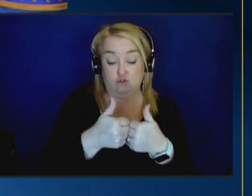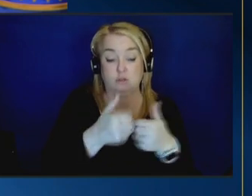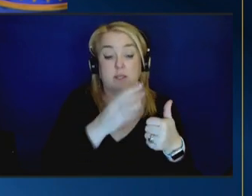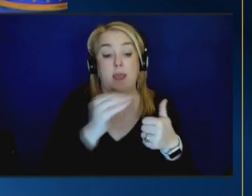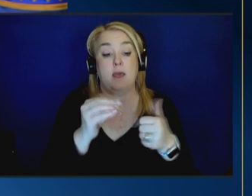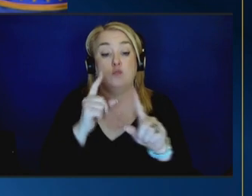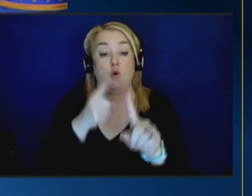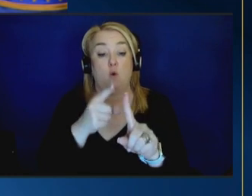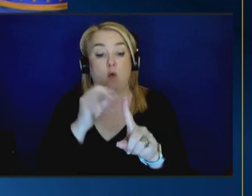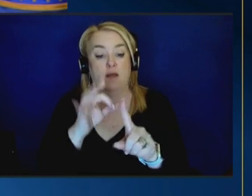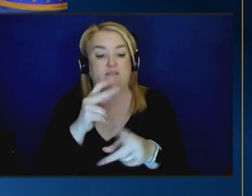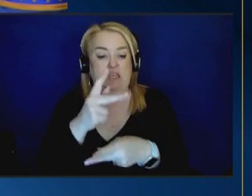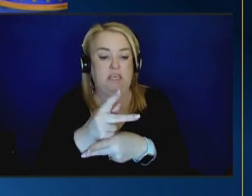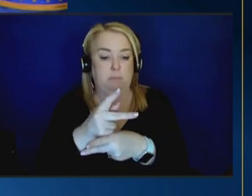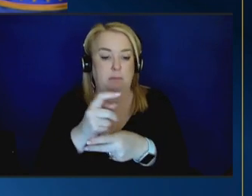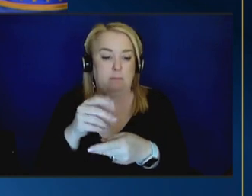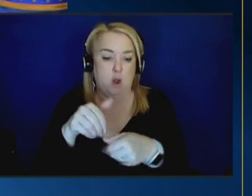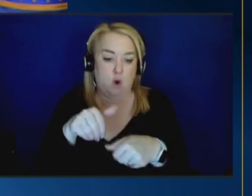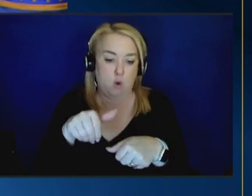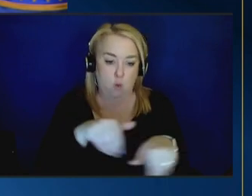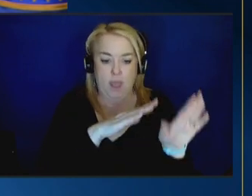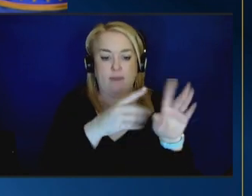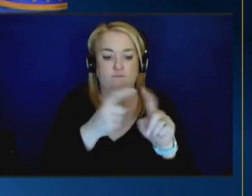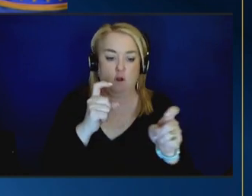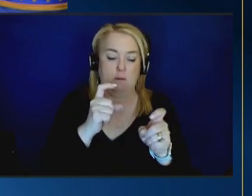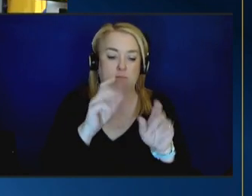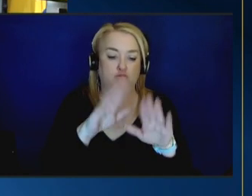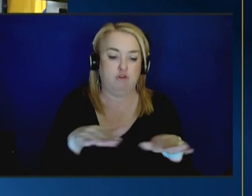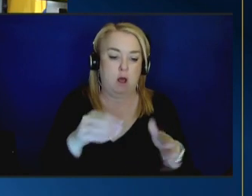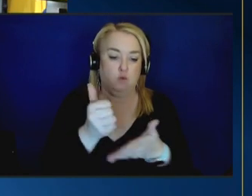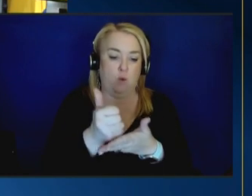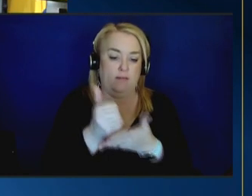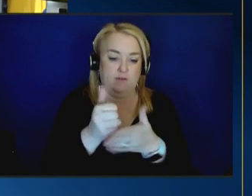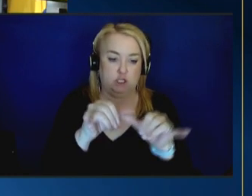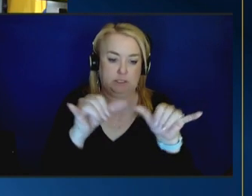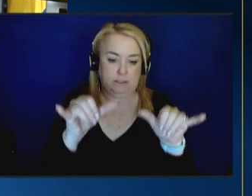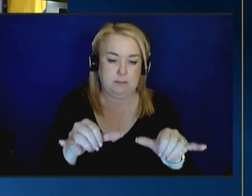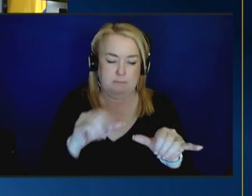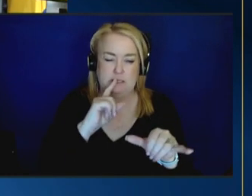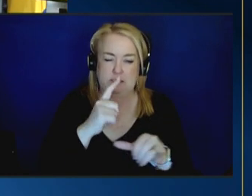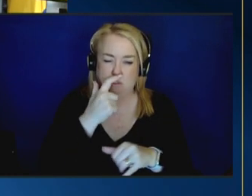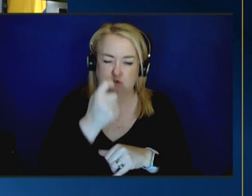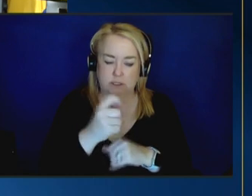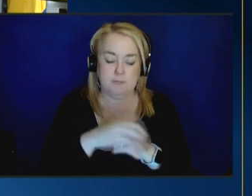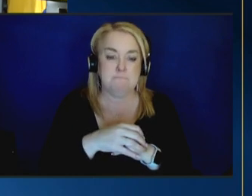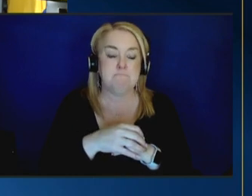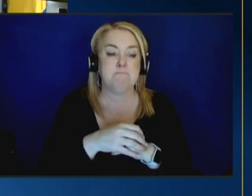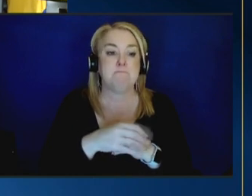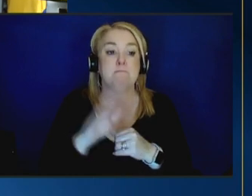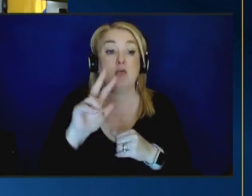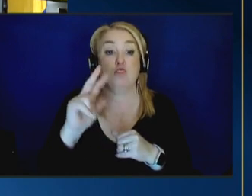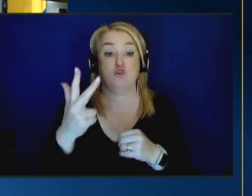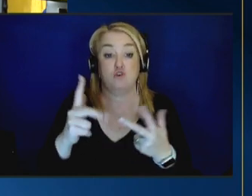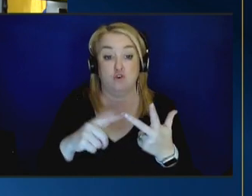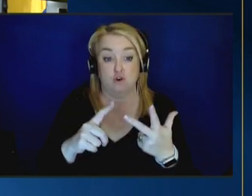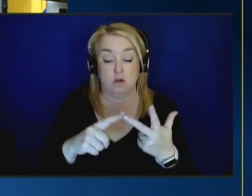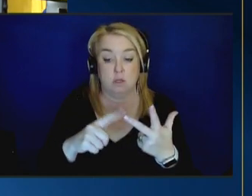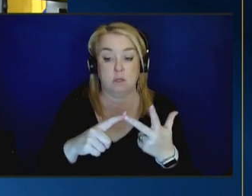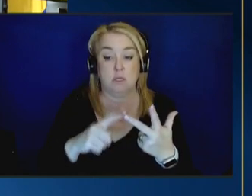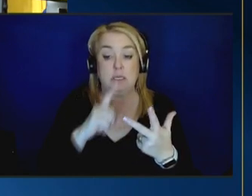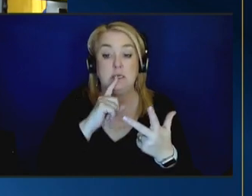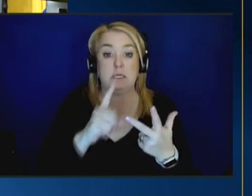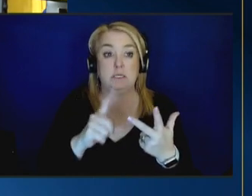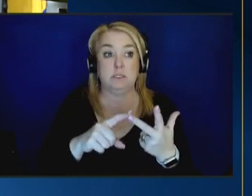them out of the child welfare system and out of that kind of involvement i think is a second very interesting trend and the third i would mention asia is